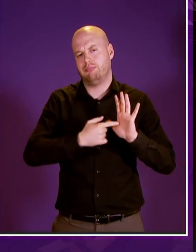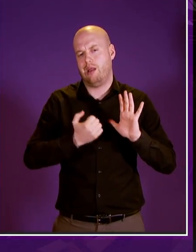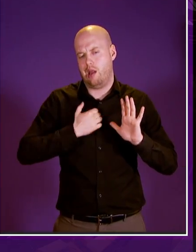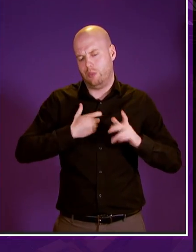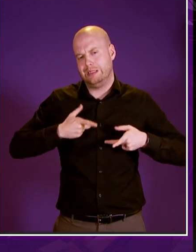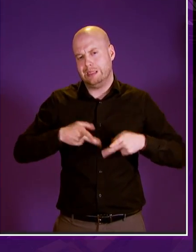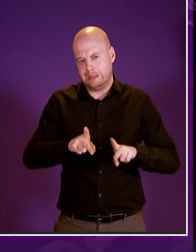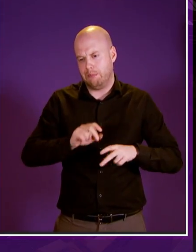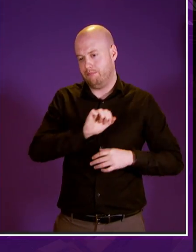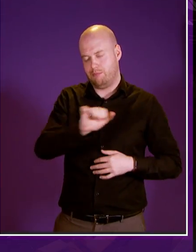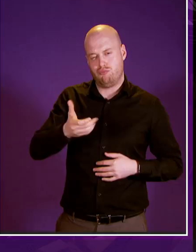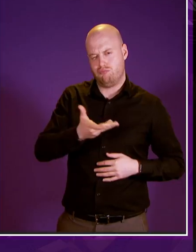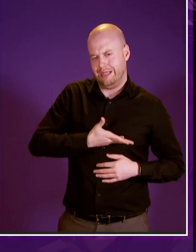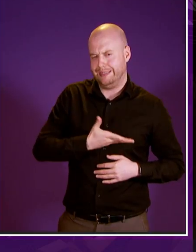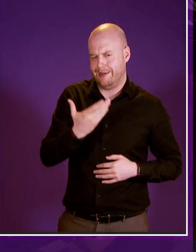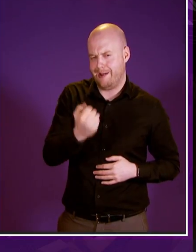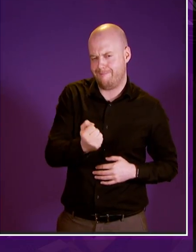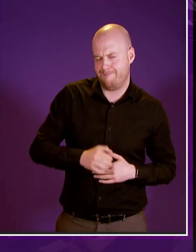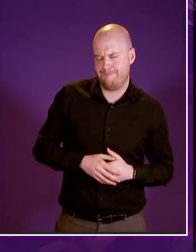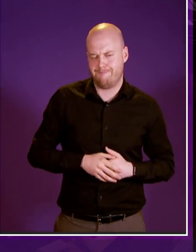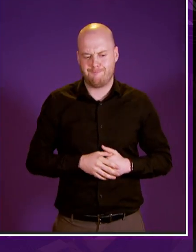their rights should be enforced thank you